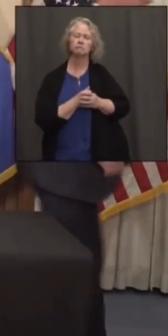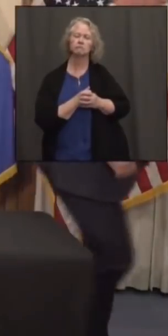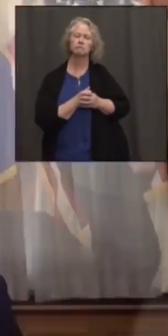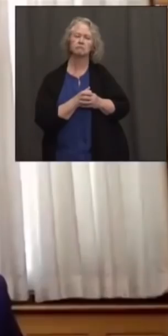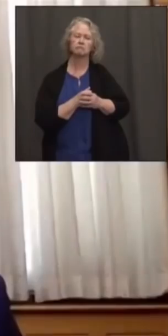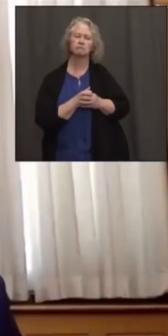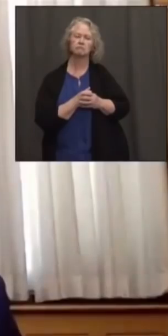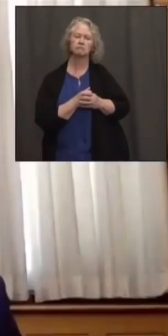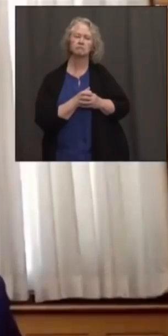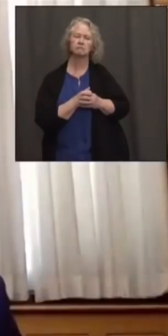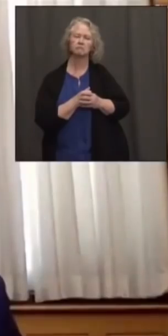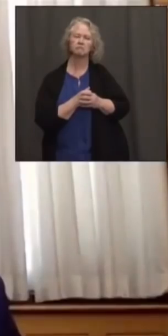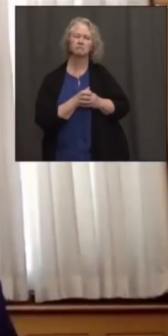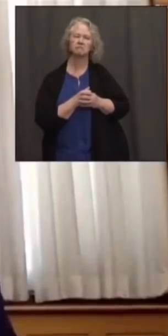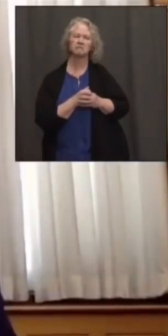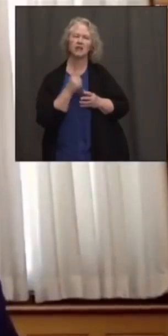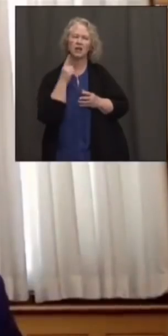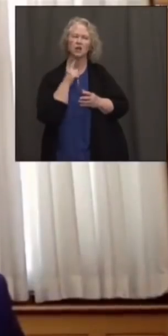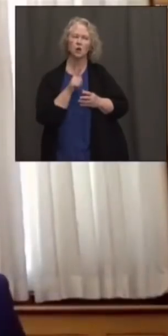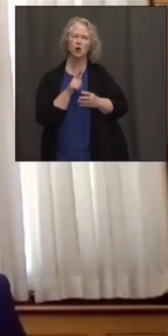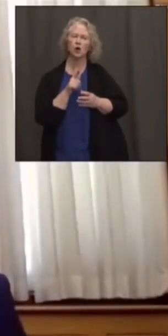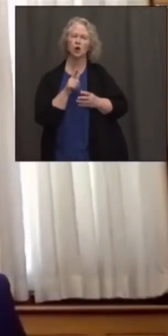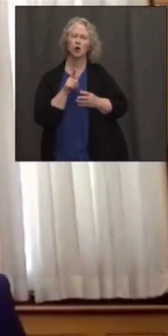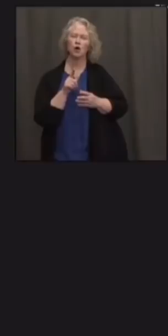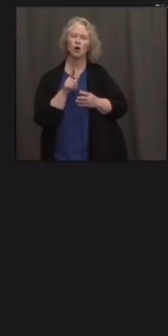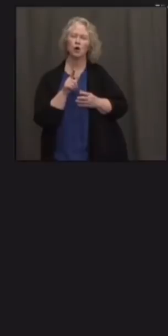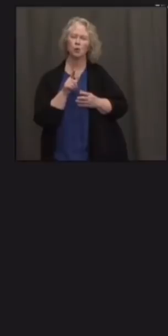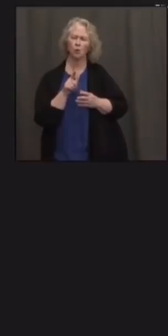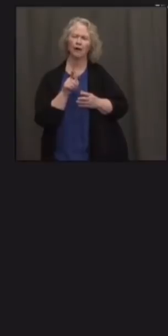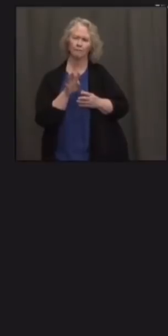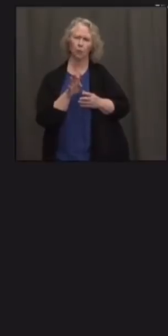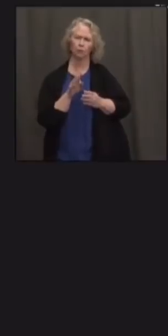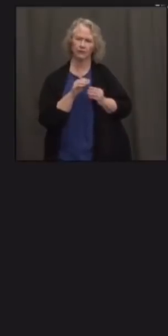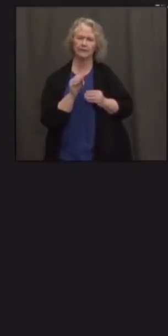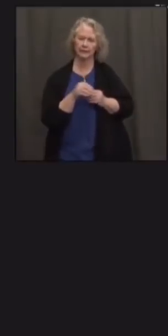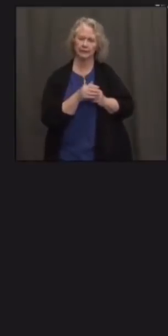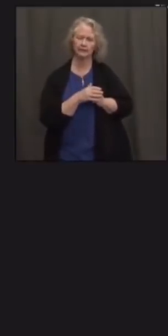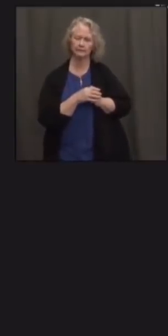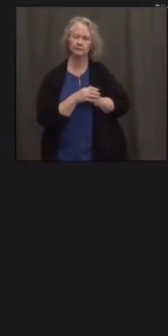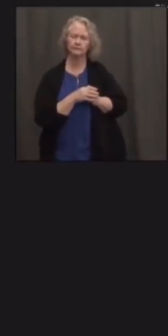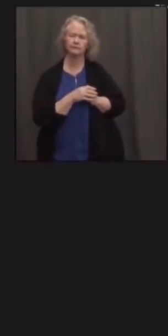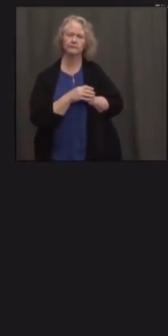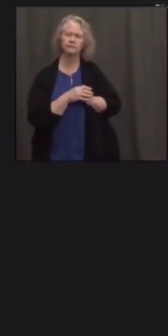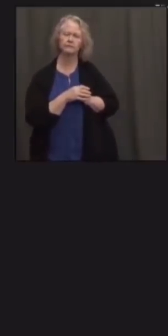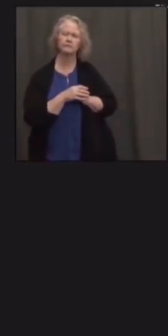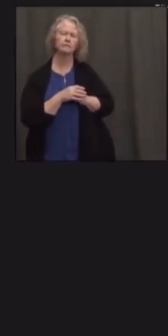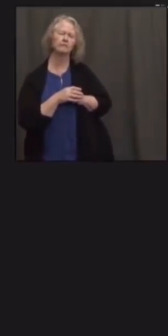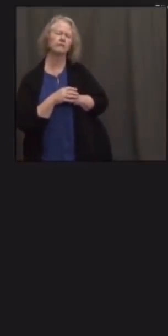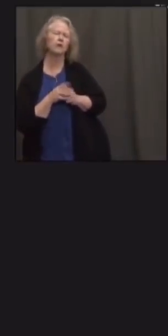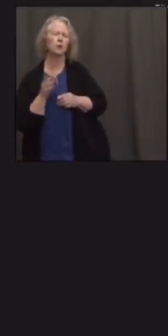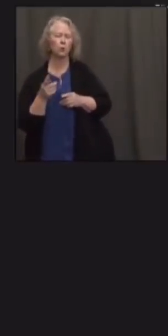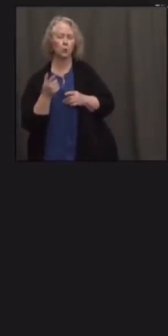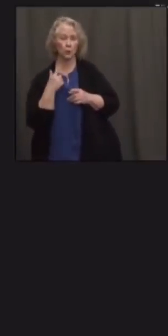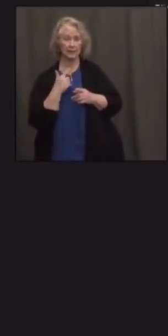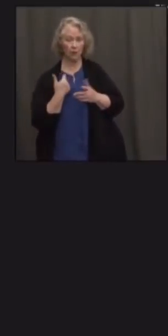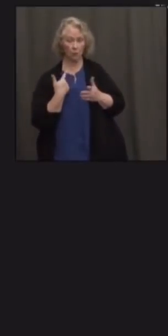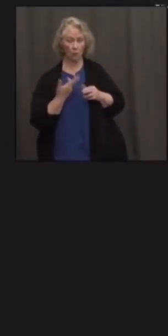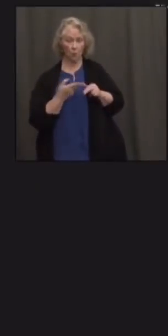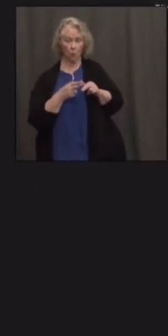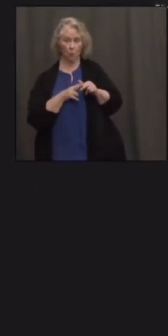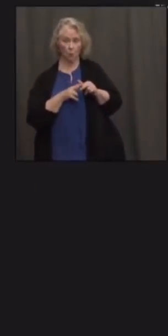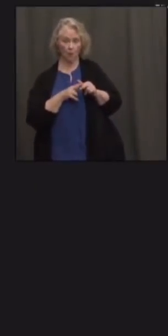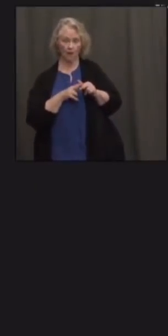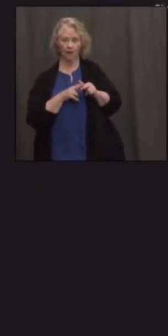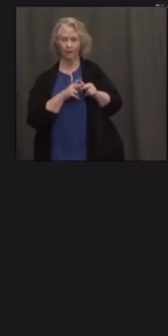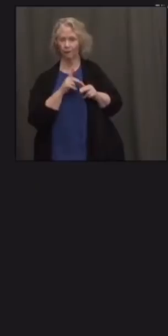Cumulatively, we're at 24%. And when you're saying we've been increasing, the reality